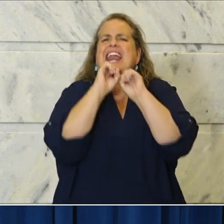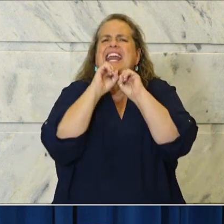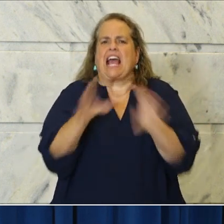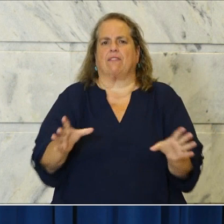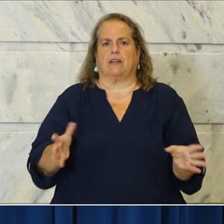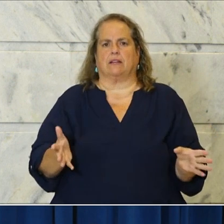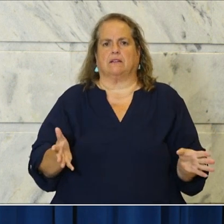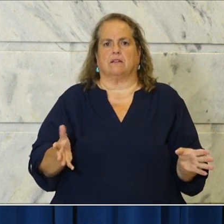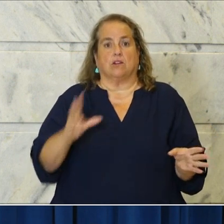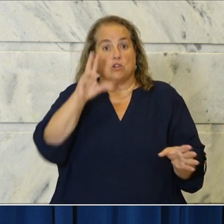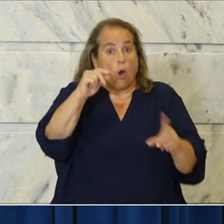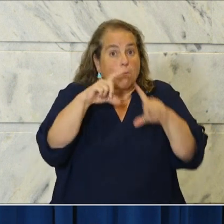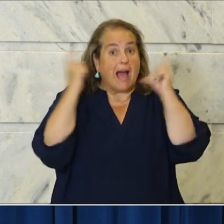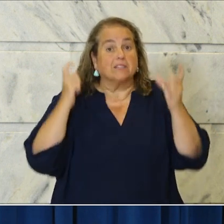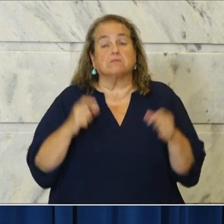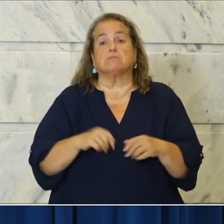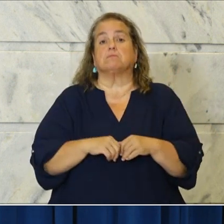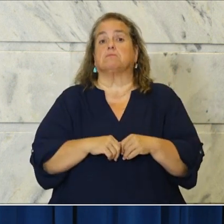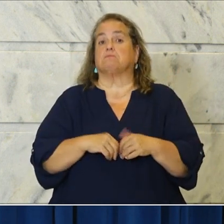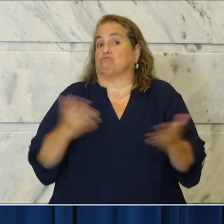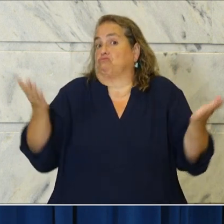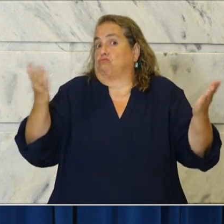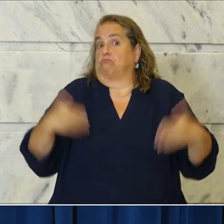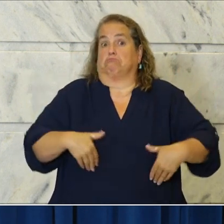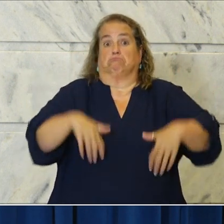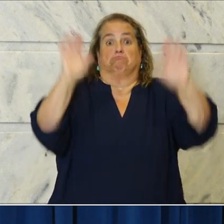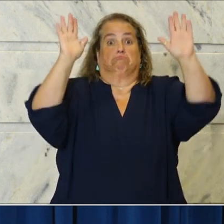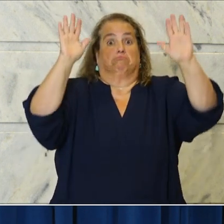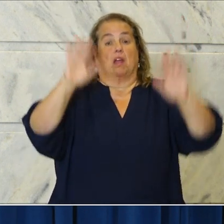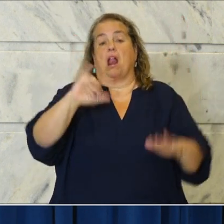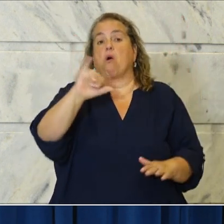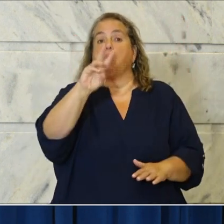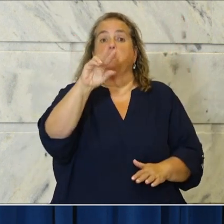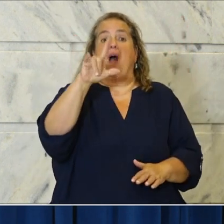No masks, just the Wild West.